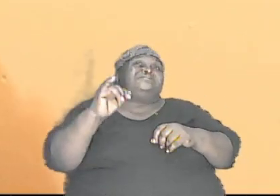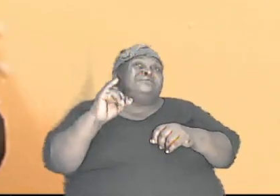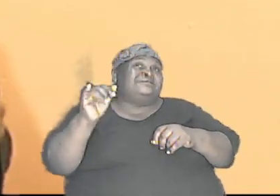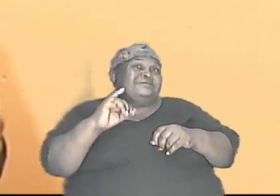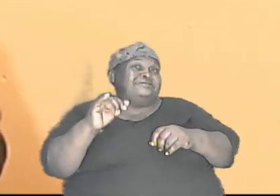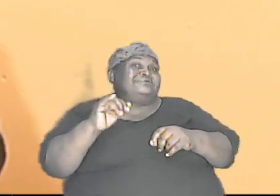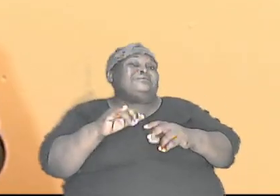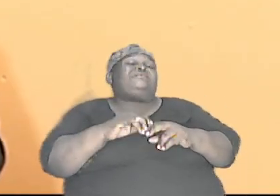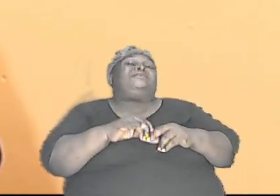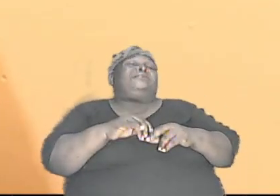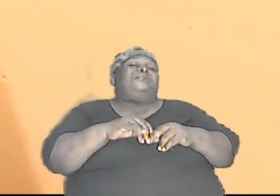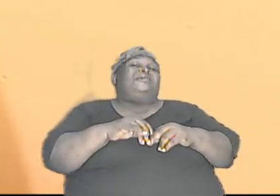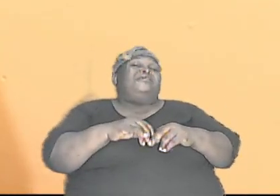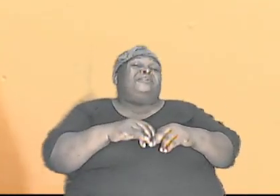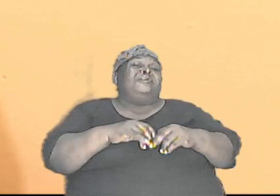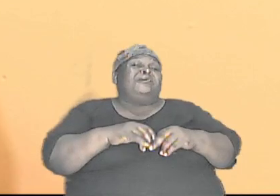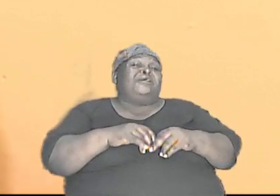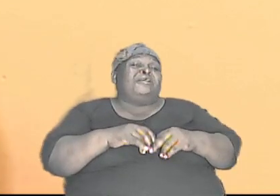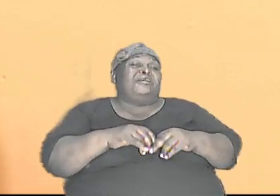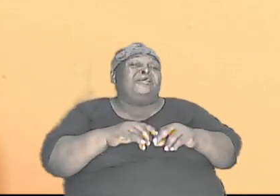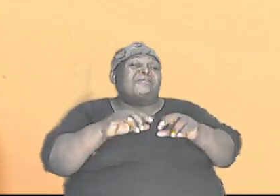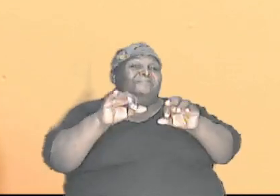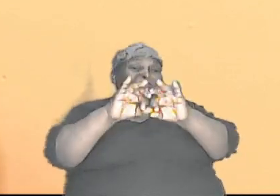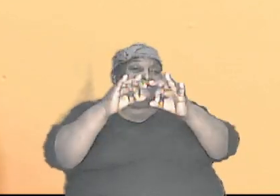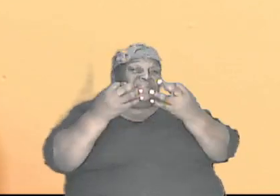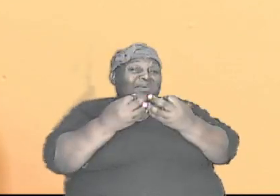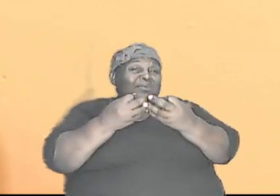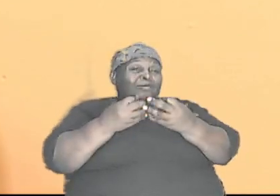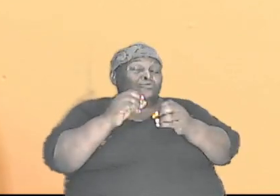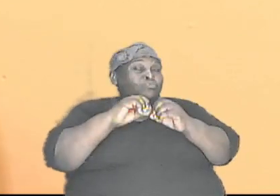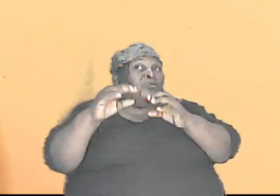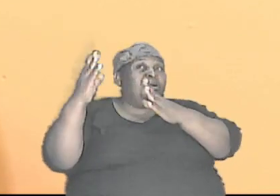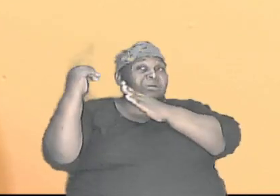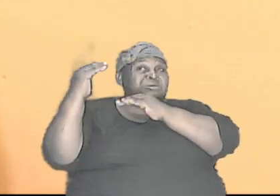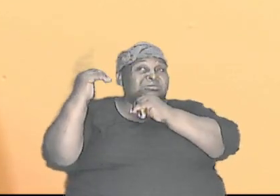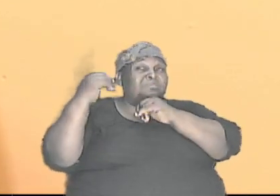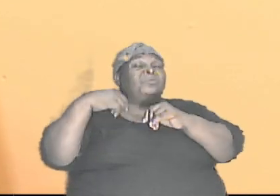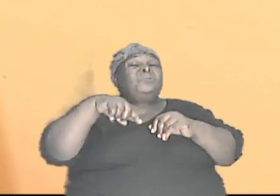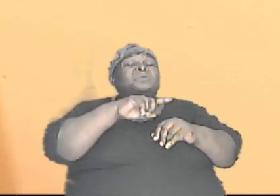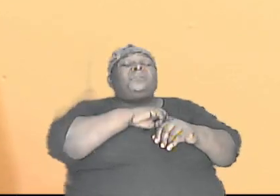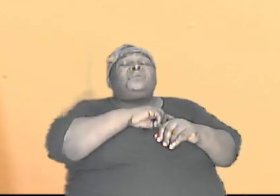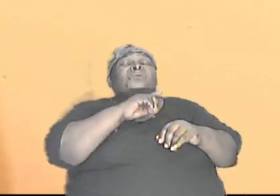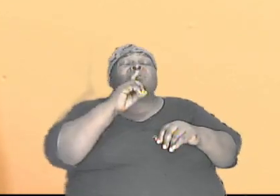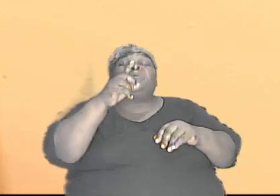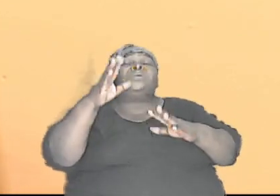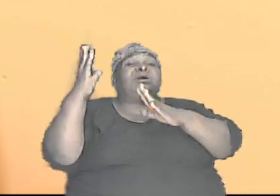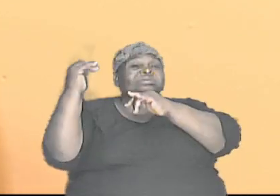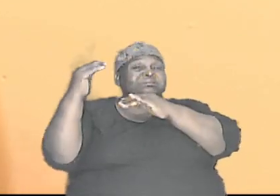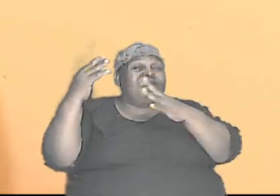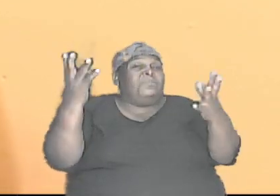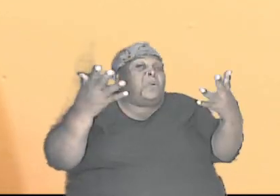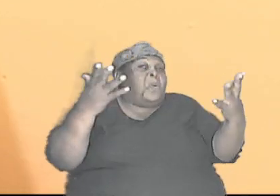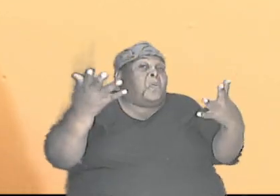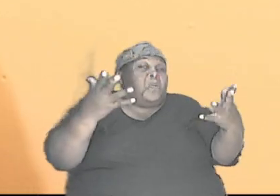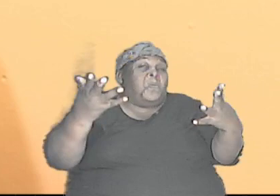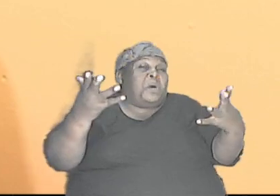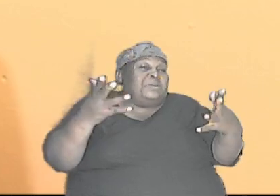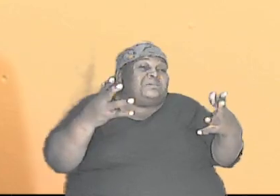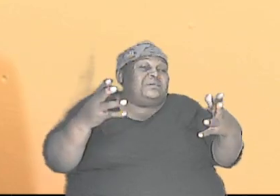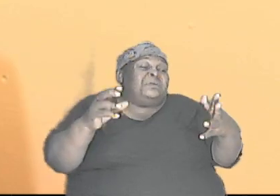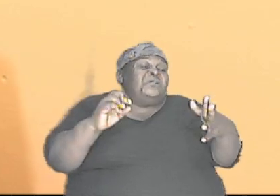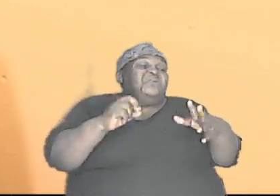don't accept that then we are going to accept what the naturalists say that we